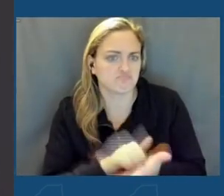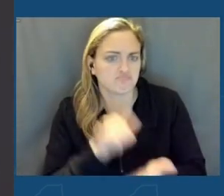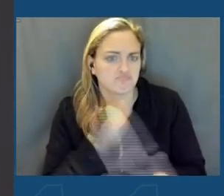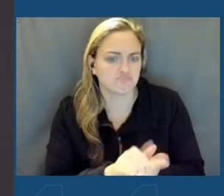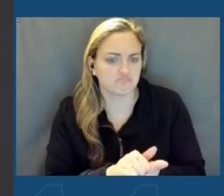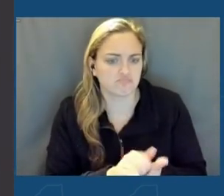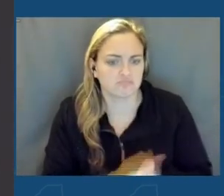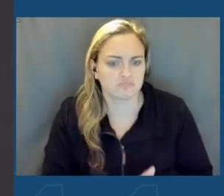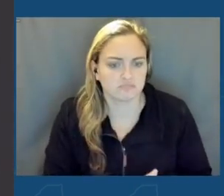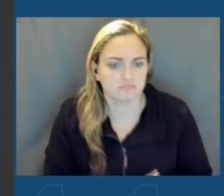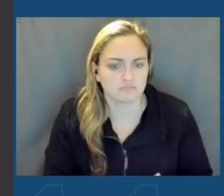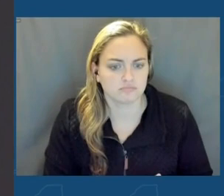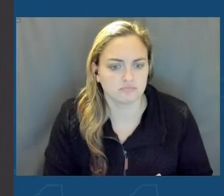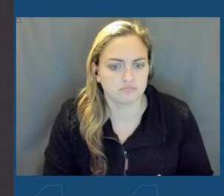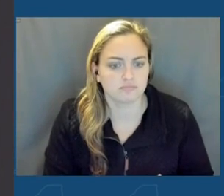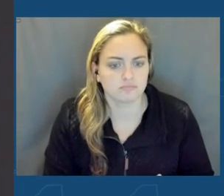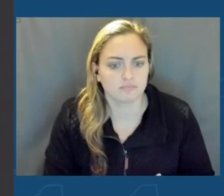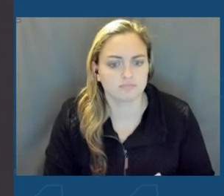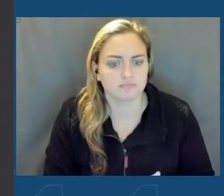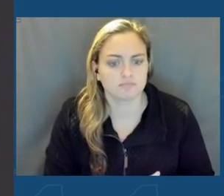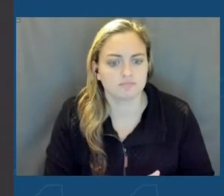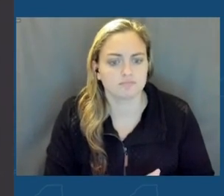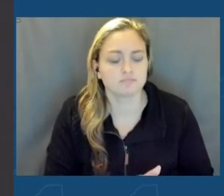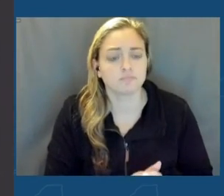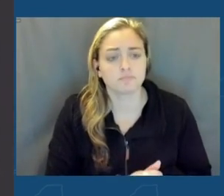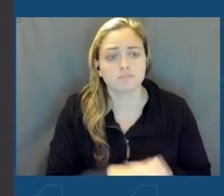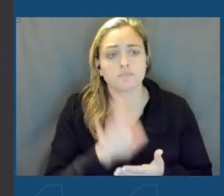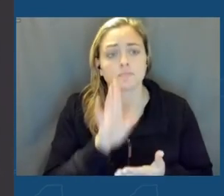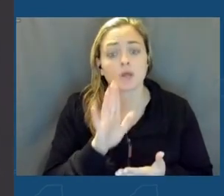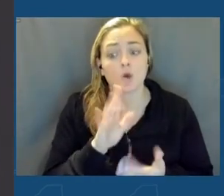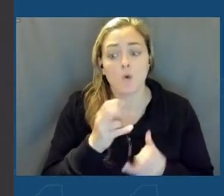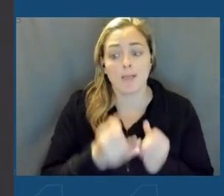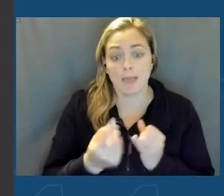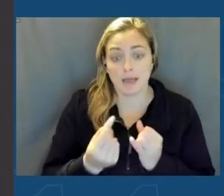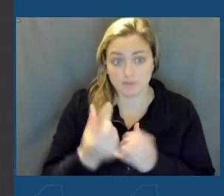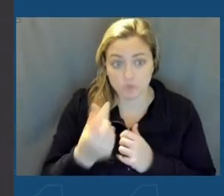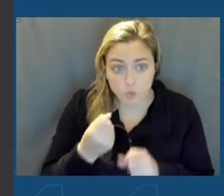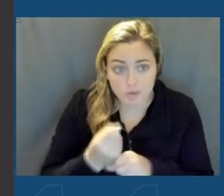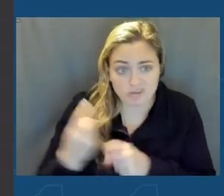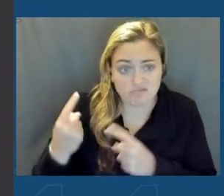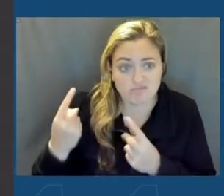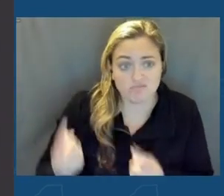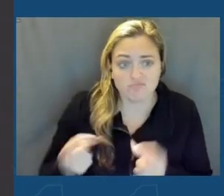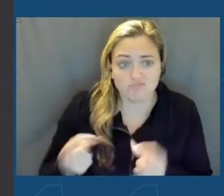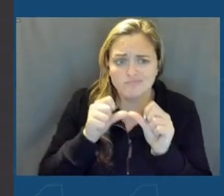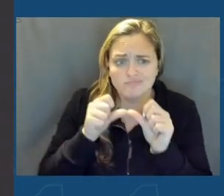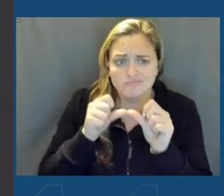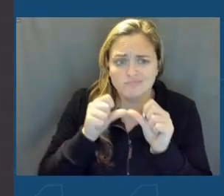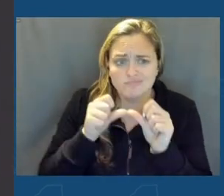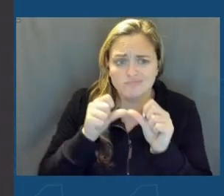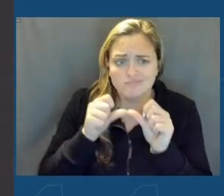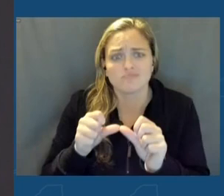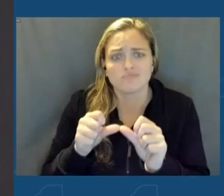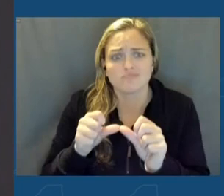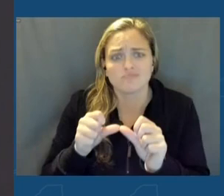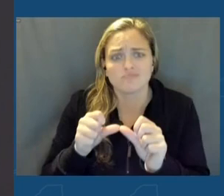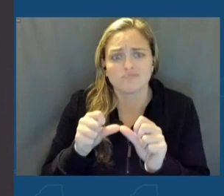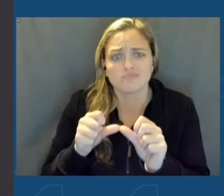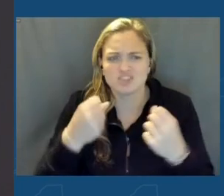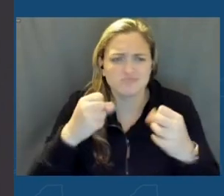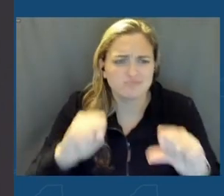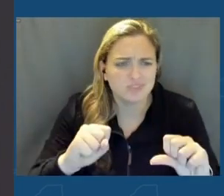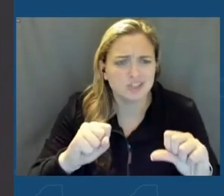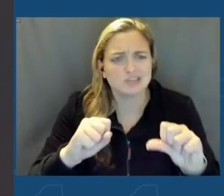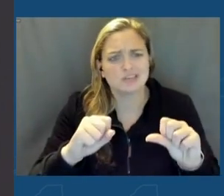significant government and community support. And in the last few decades, consistent and strategic investment